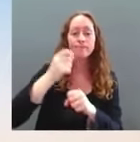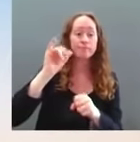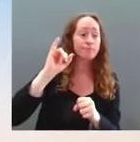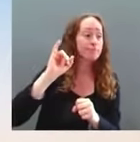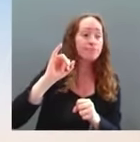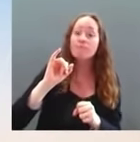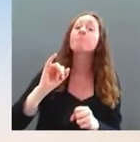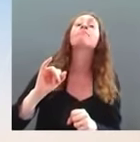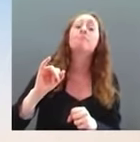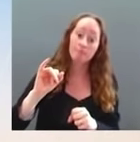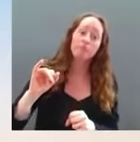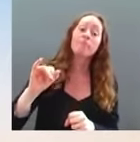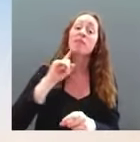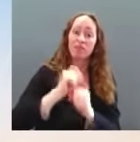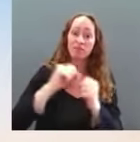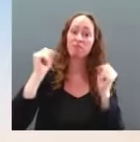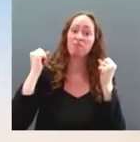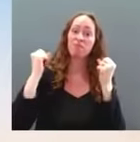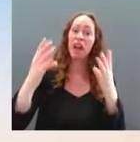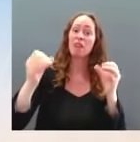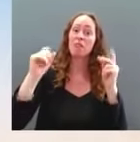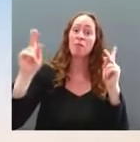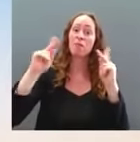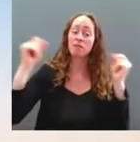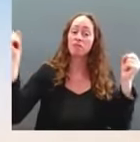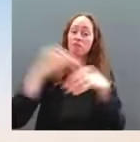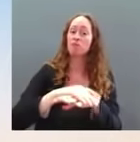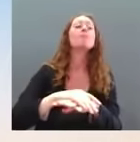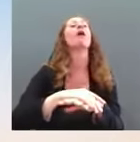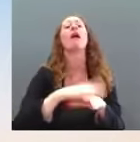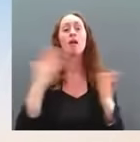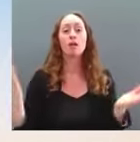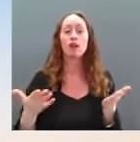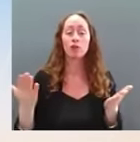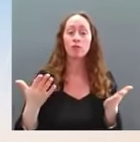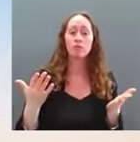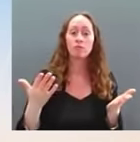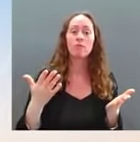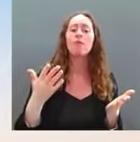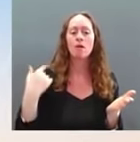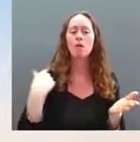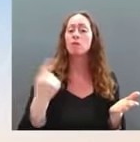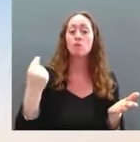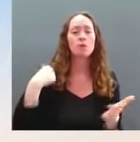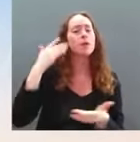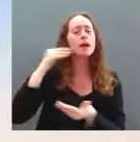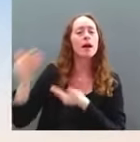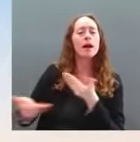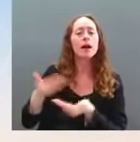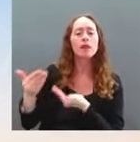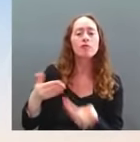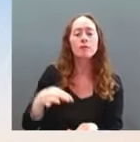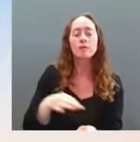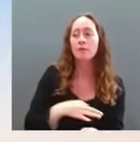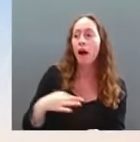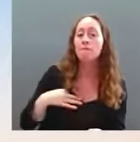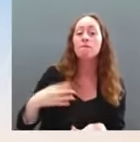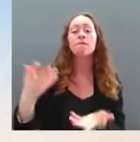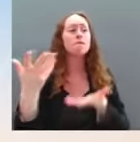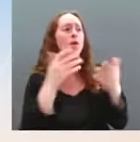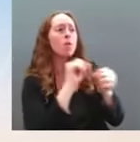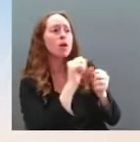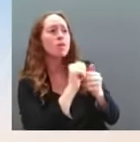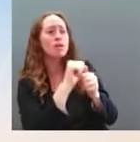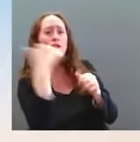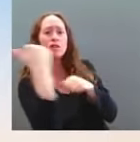improving border processing, implementing mitigation measures, and working with other countries in the hemisphere to manage migration. Those are all steps that they're